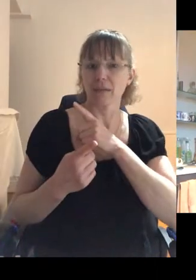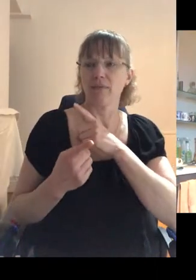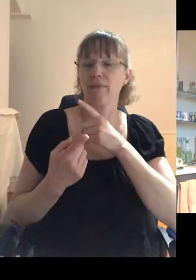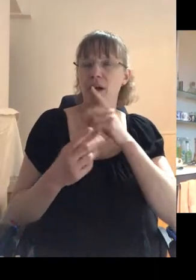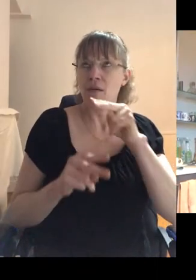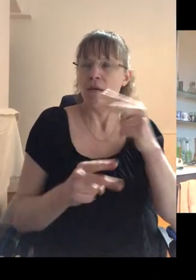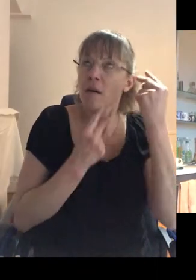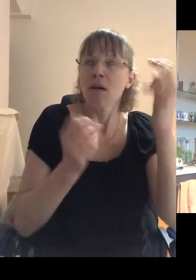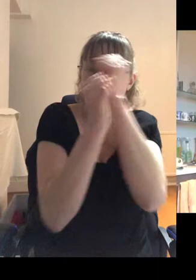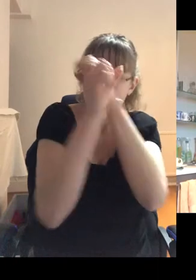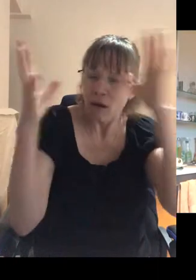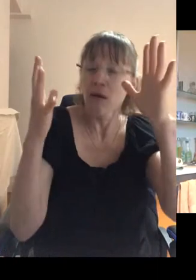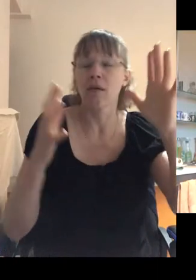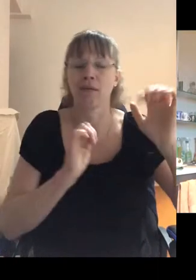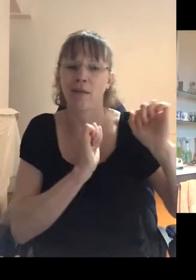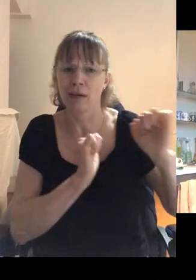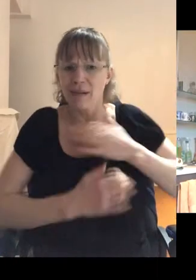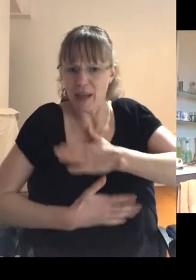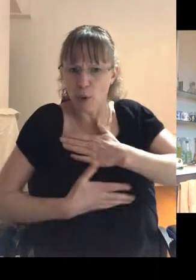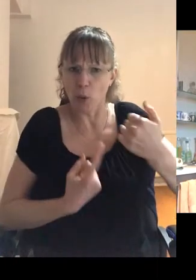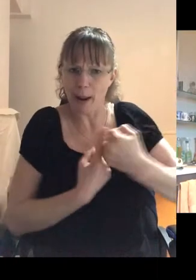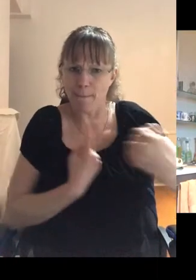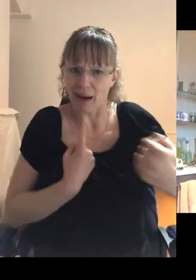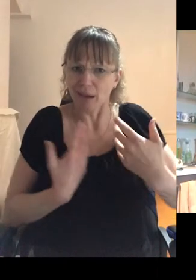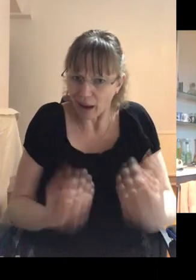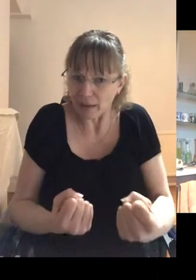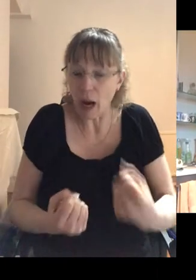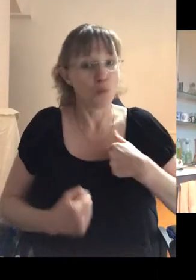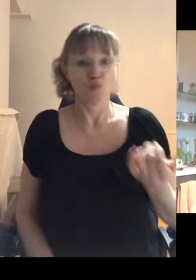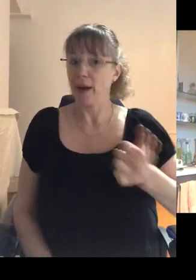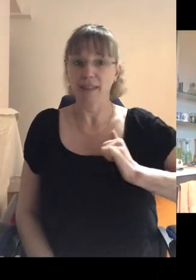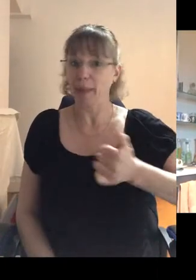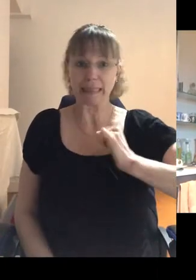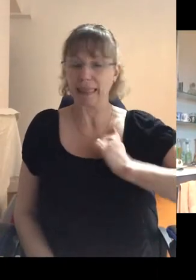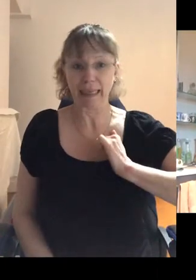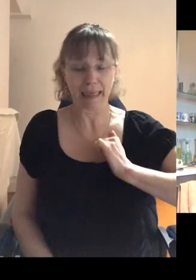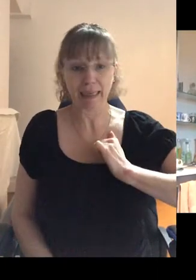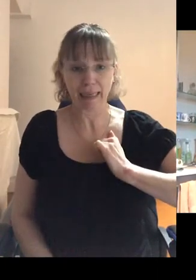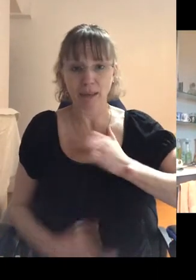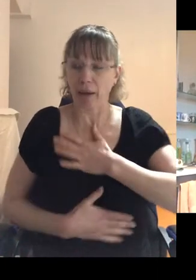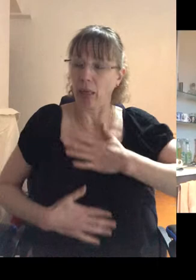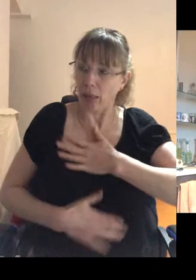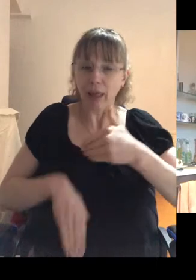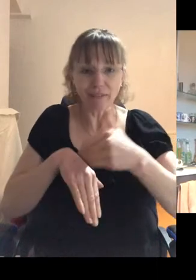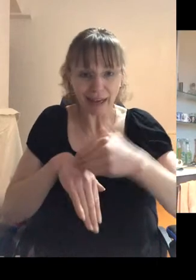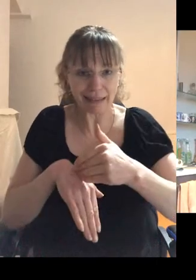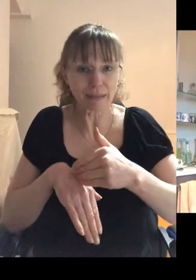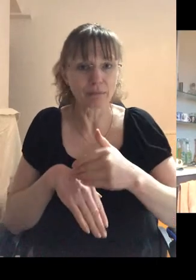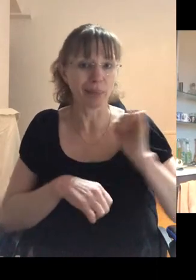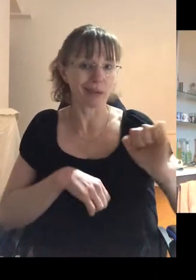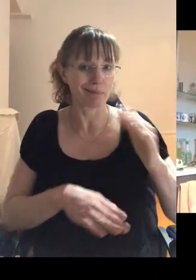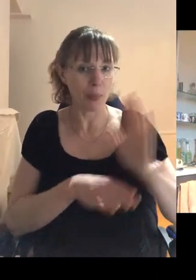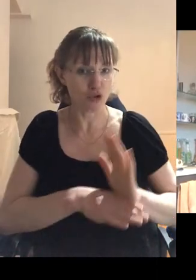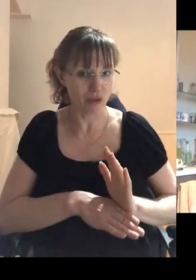the recall and the emotional impact that it had on me. I wasn't quite expecting to be as affected as I was by the